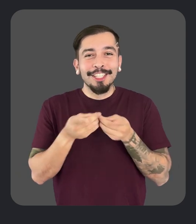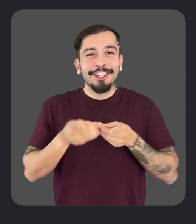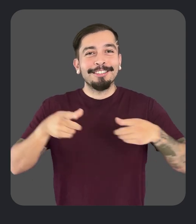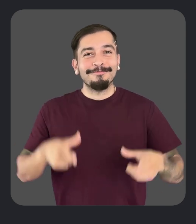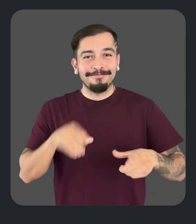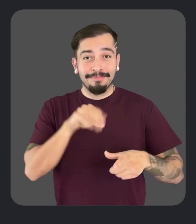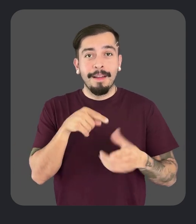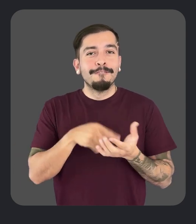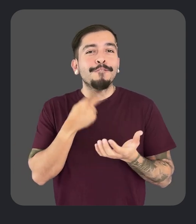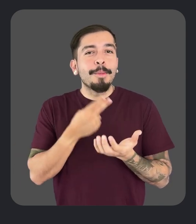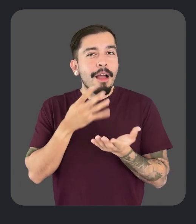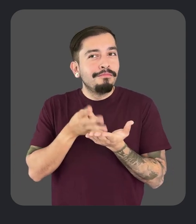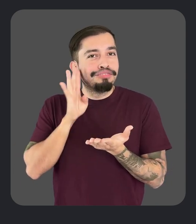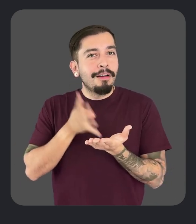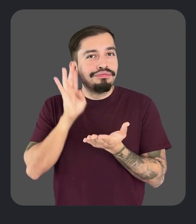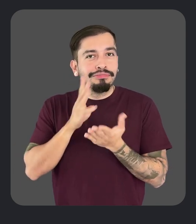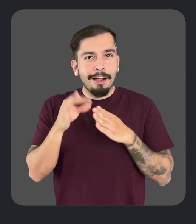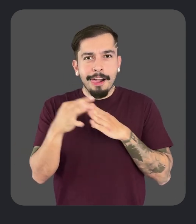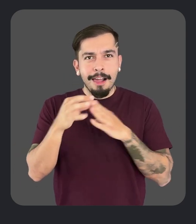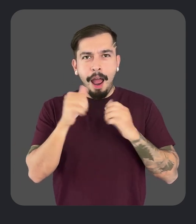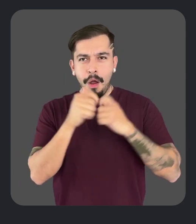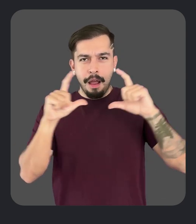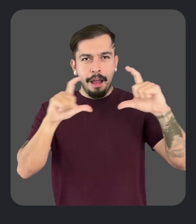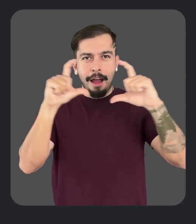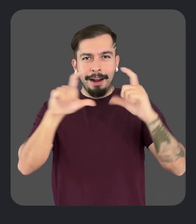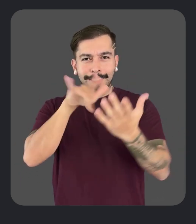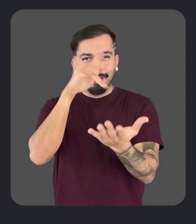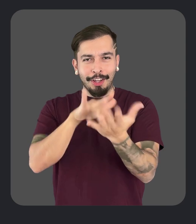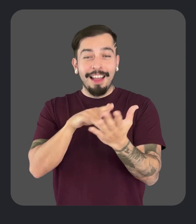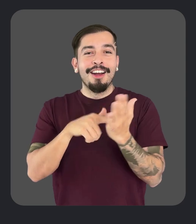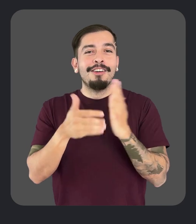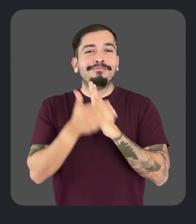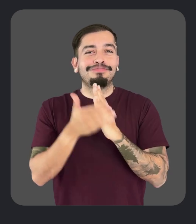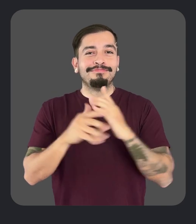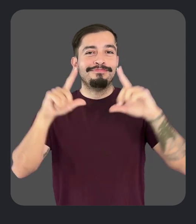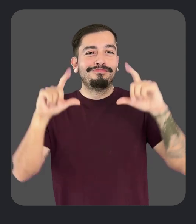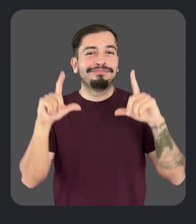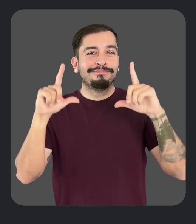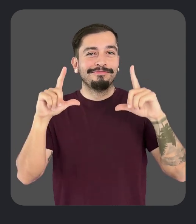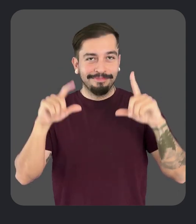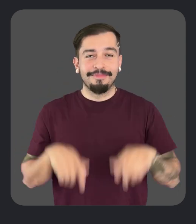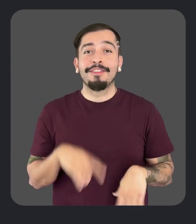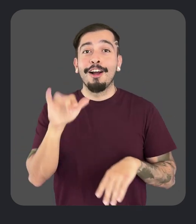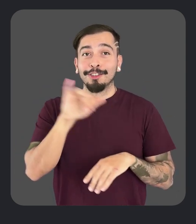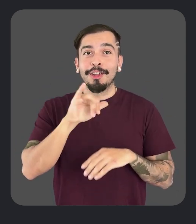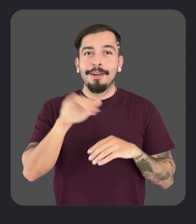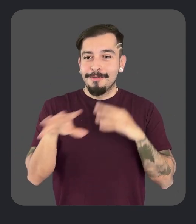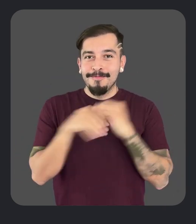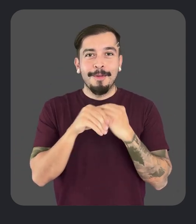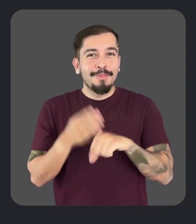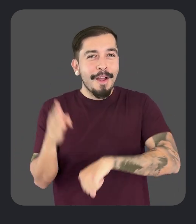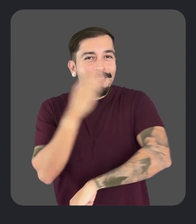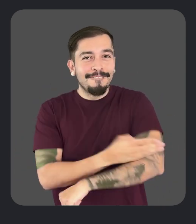a deserted restaurant, this feature will provide verbal guidance so you can center your subject before auto-capturing the image. Guided Frame